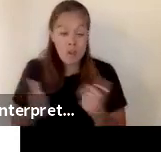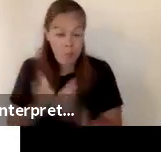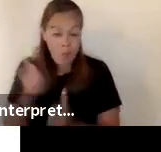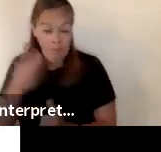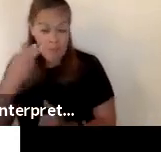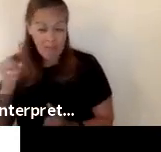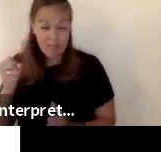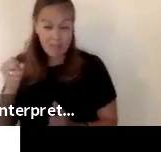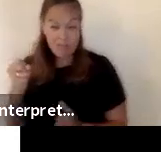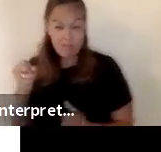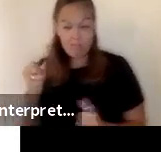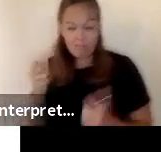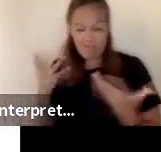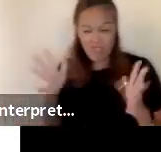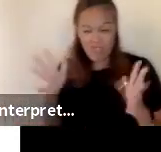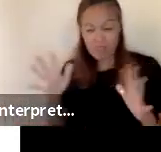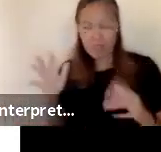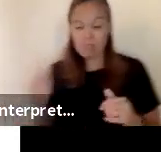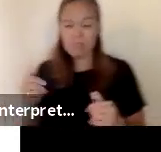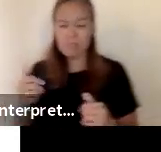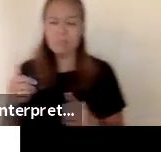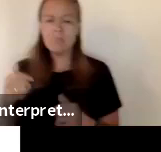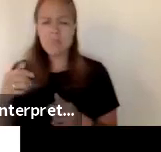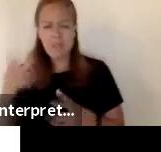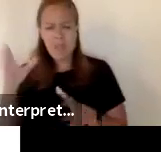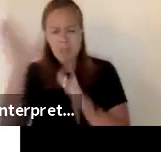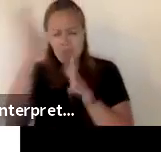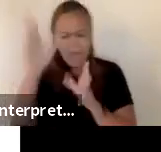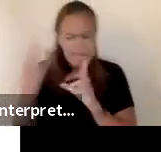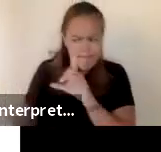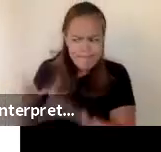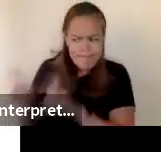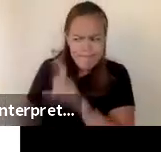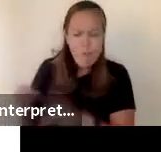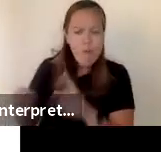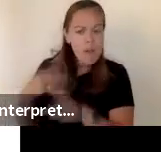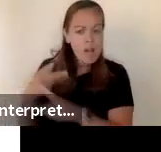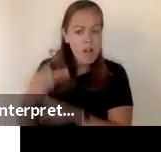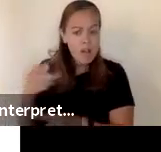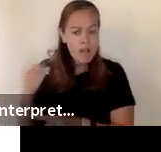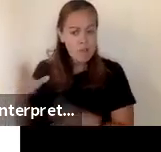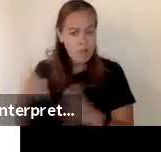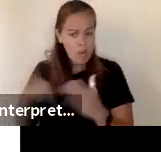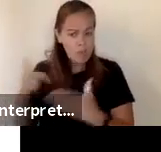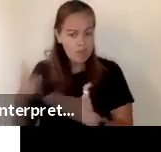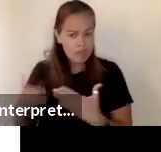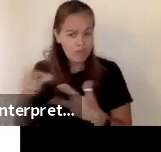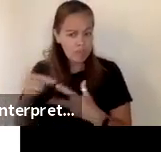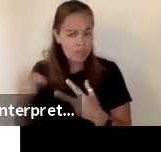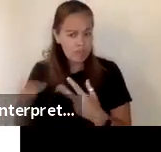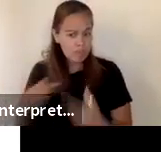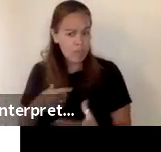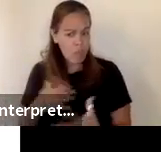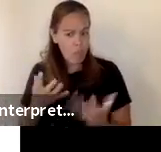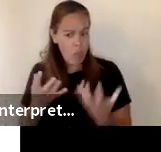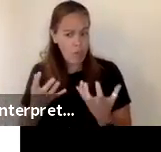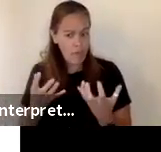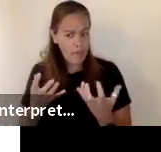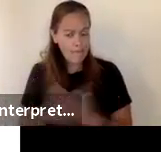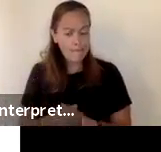high schools have completed this parents are being surveyed to see what type of program option they wish to follow